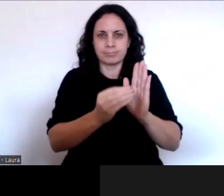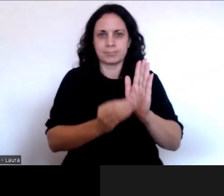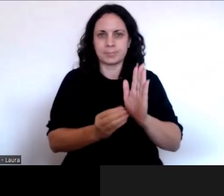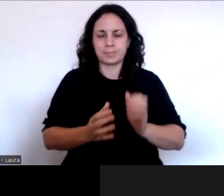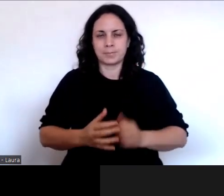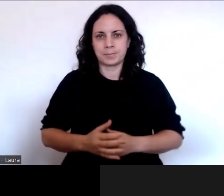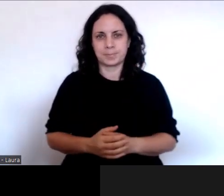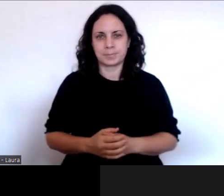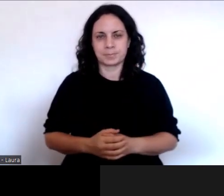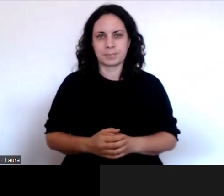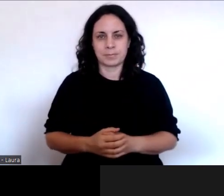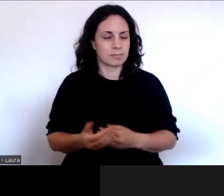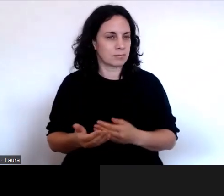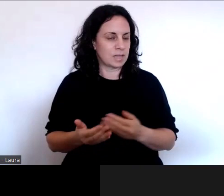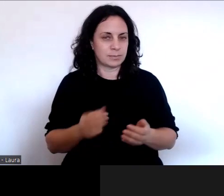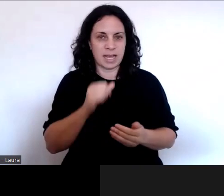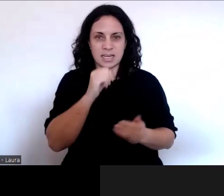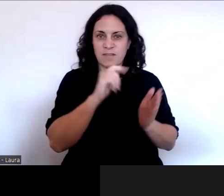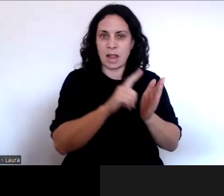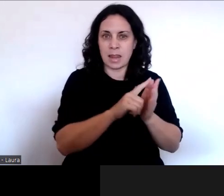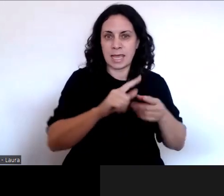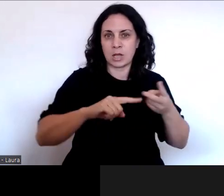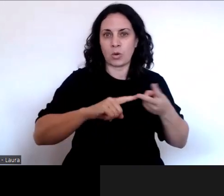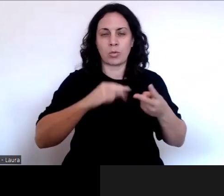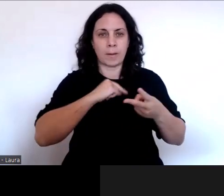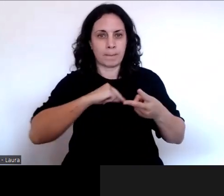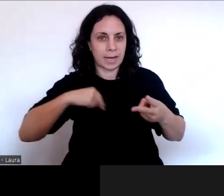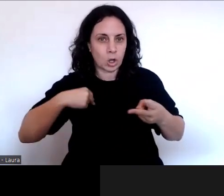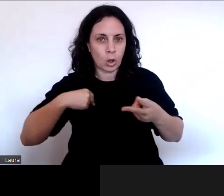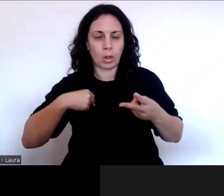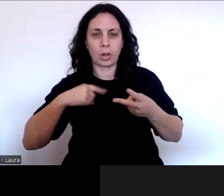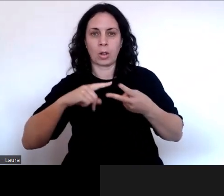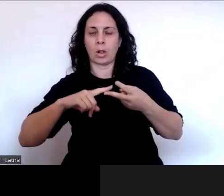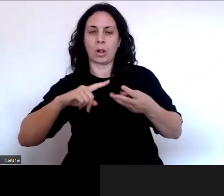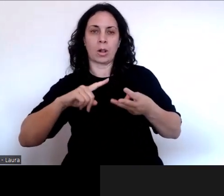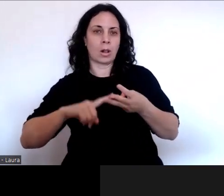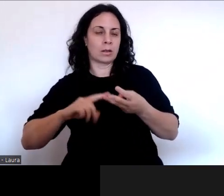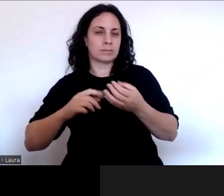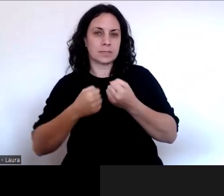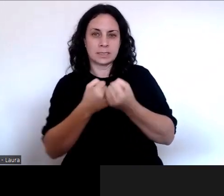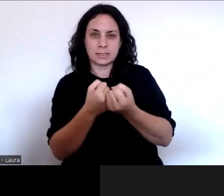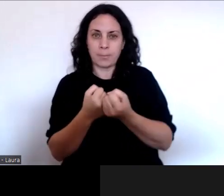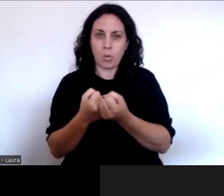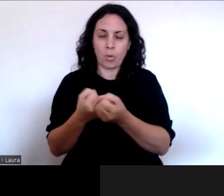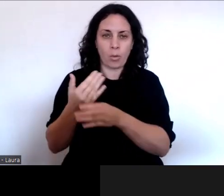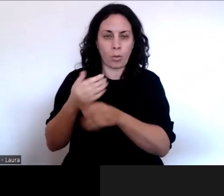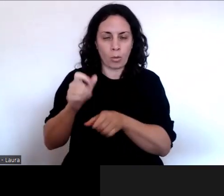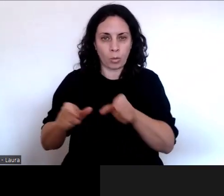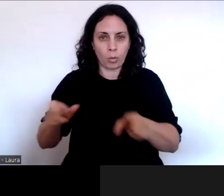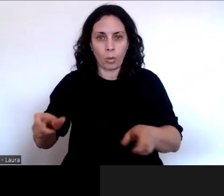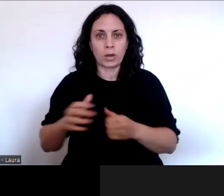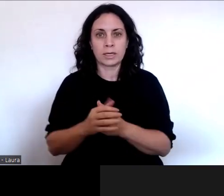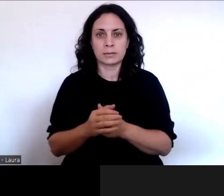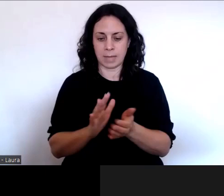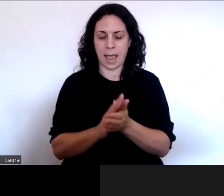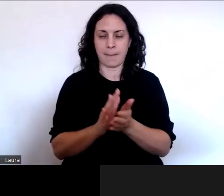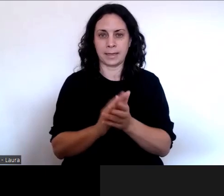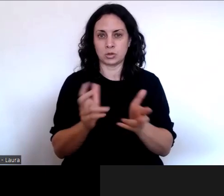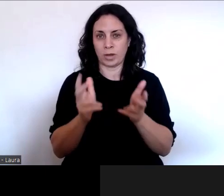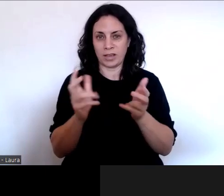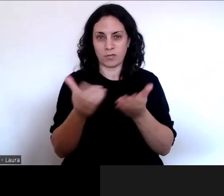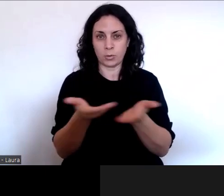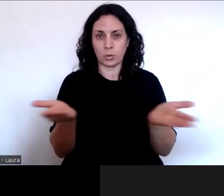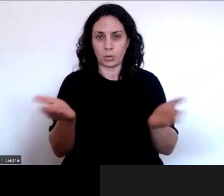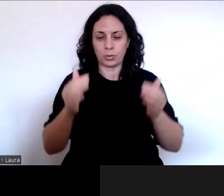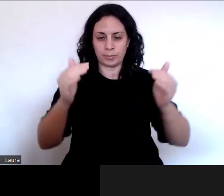So legal medical professionals, support workers, anyone who has thoughts, and we're really happy to hear them. There's